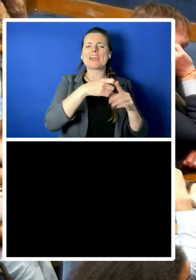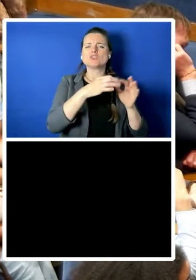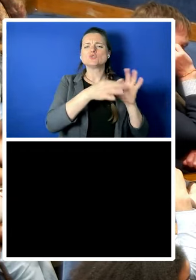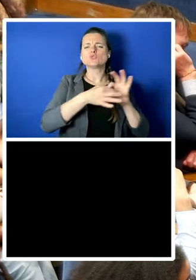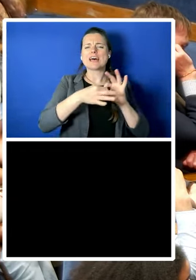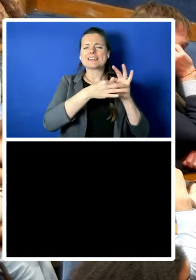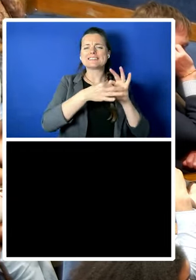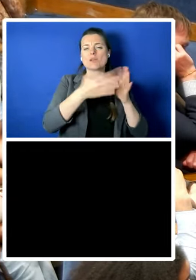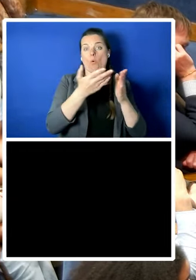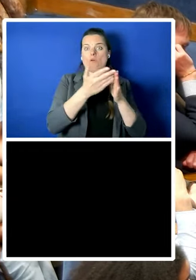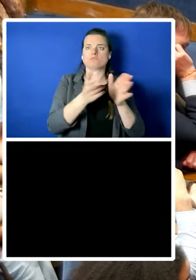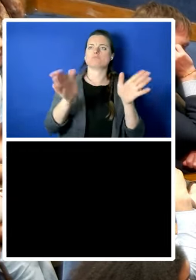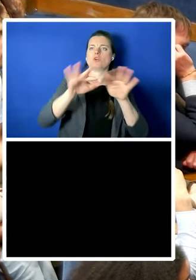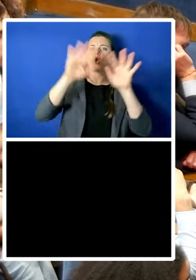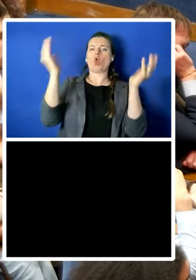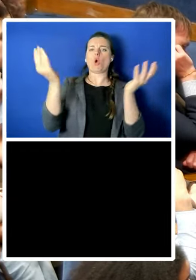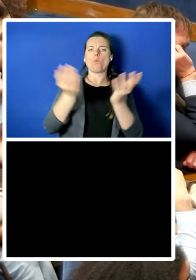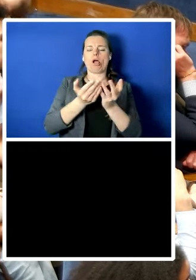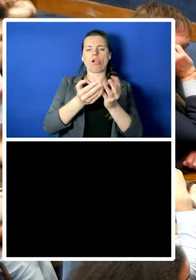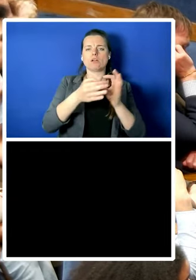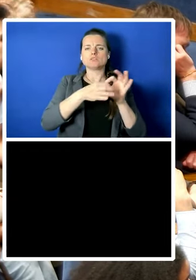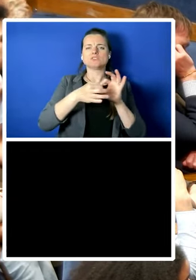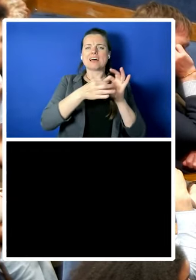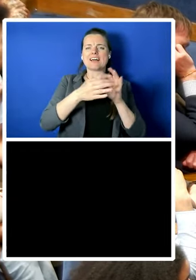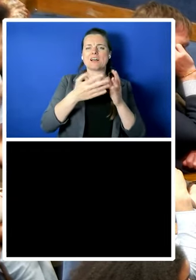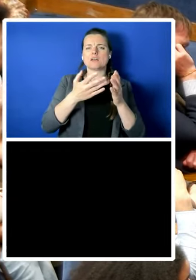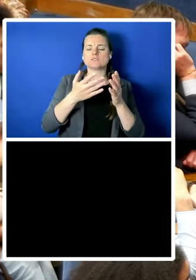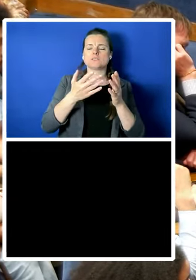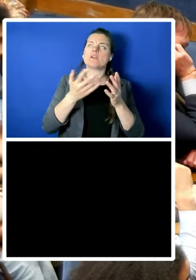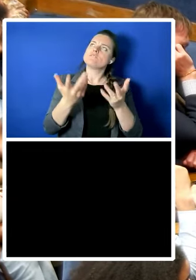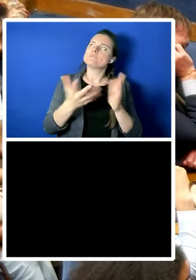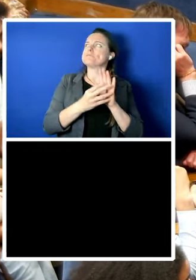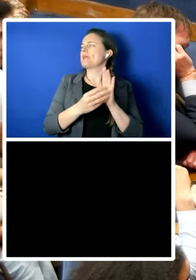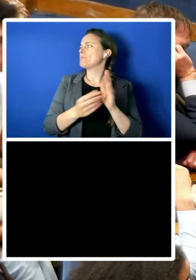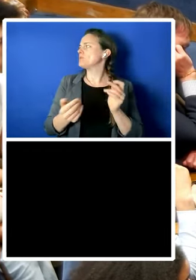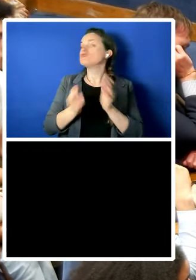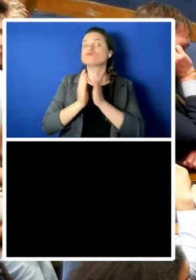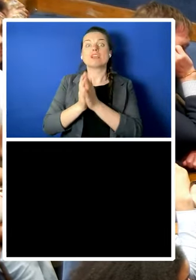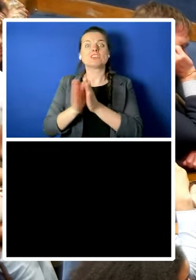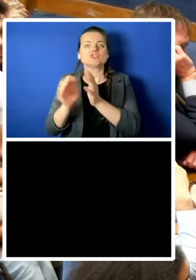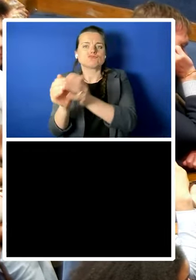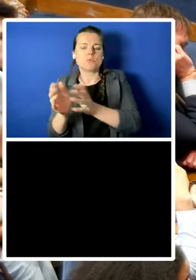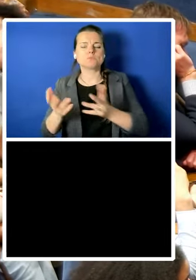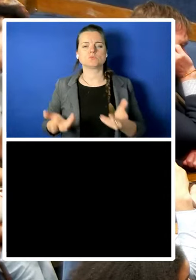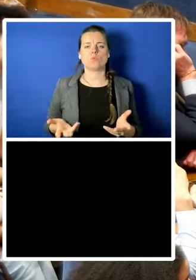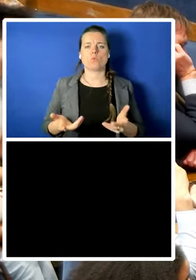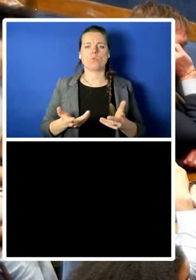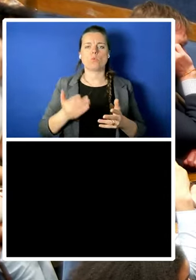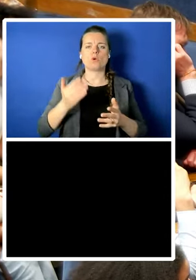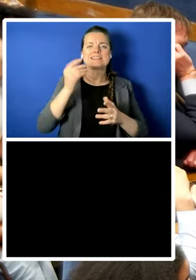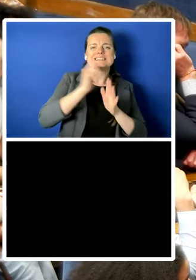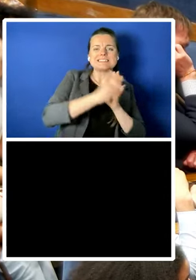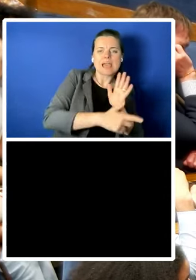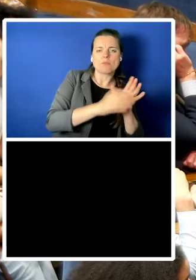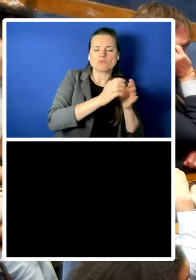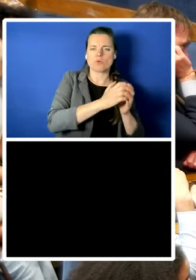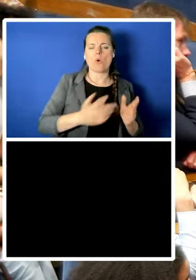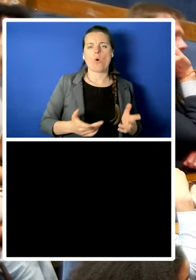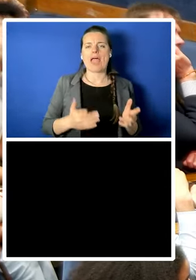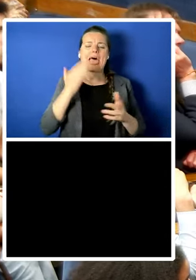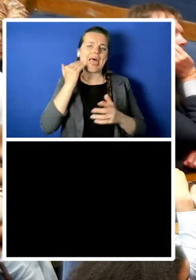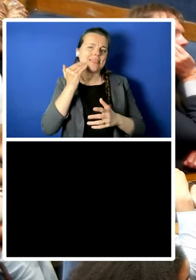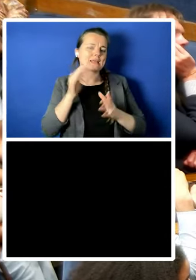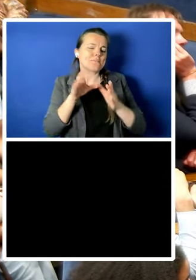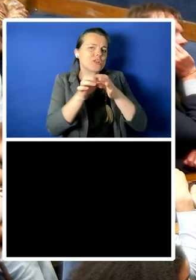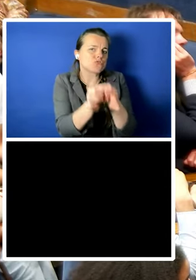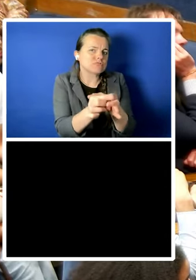religious groups or people with disabilities or people from ethnic minorities do these same ideals apply to them and how